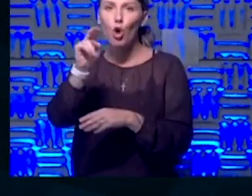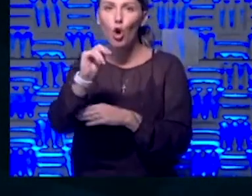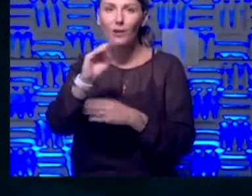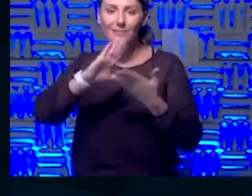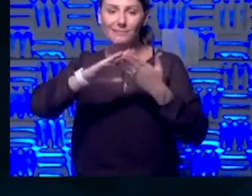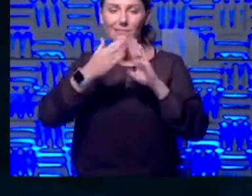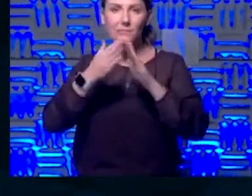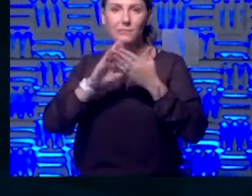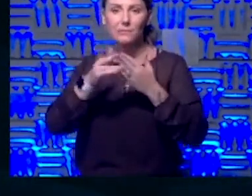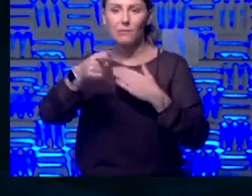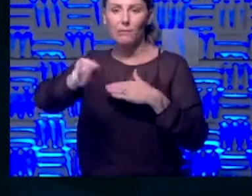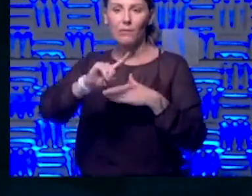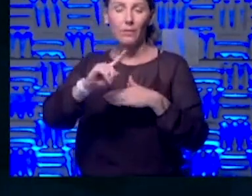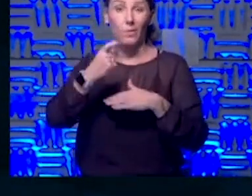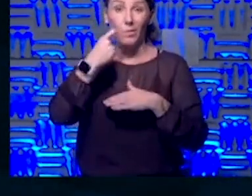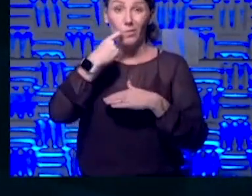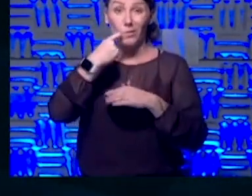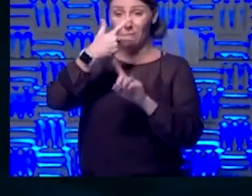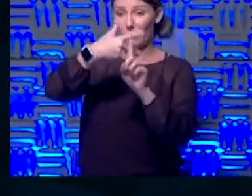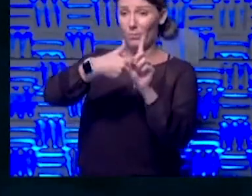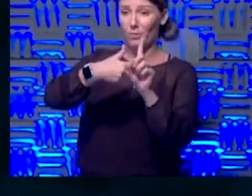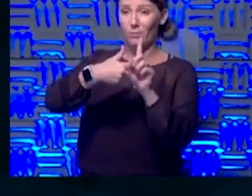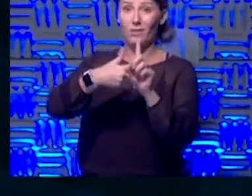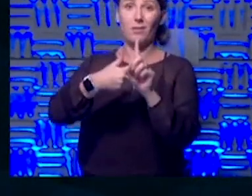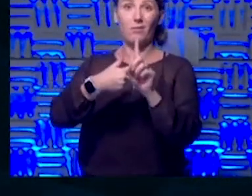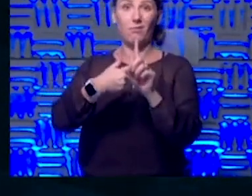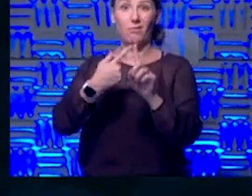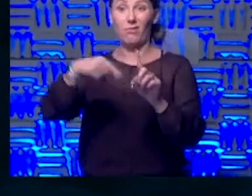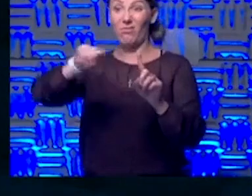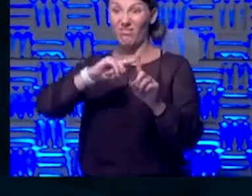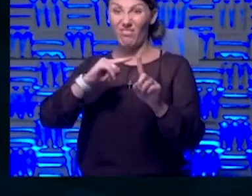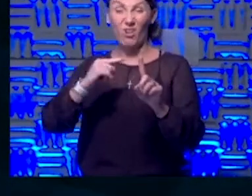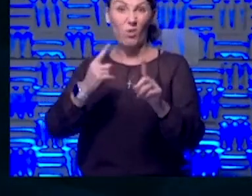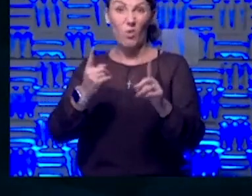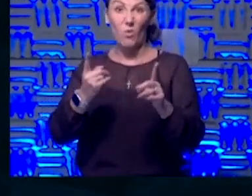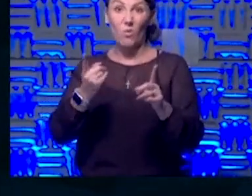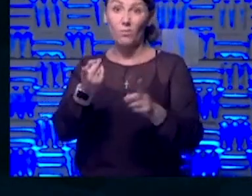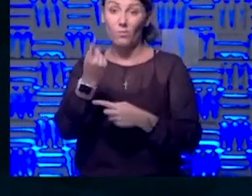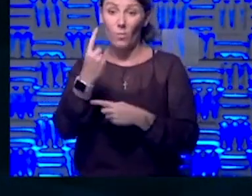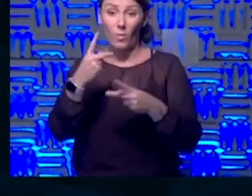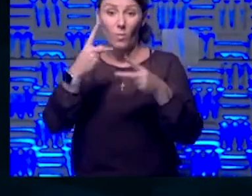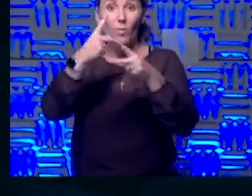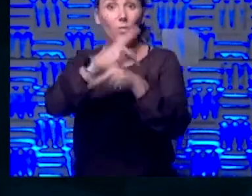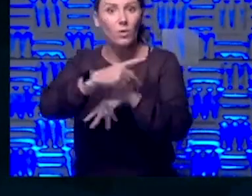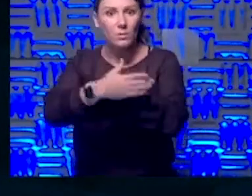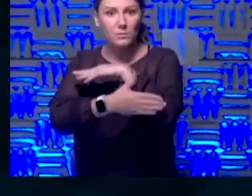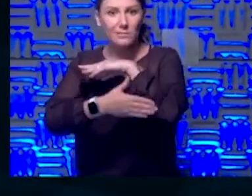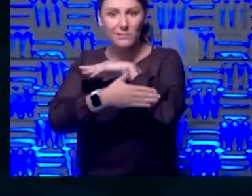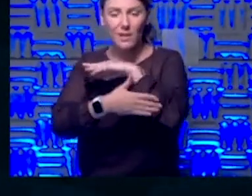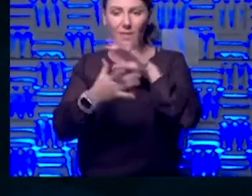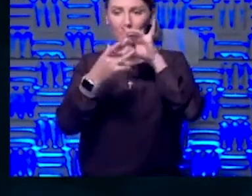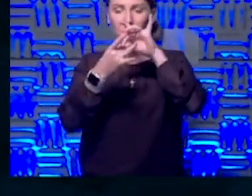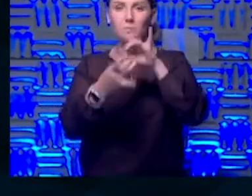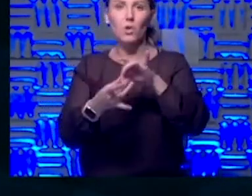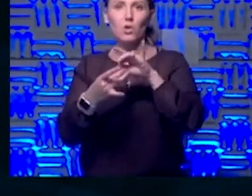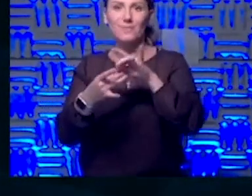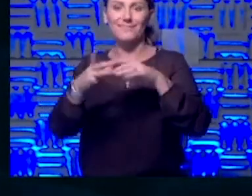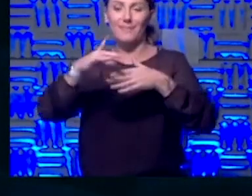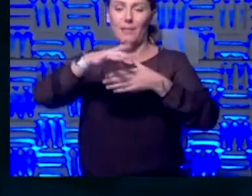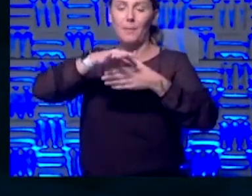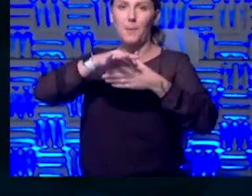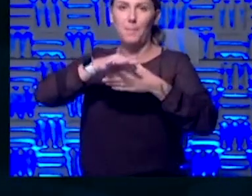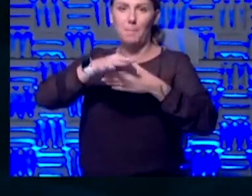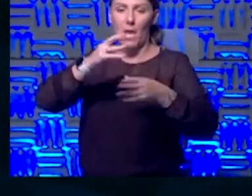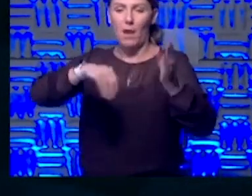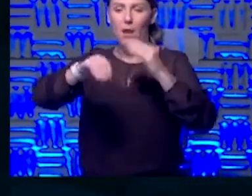Over the last three months, they've popped up of being one of the worst counties. Now that was mostly related to meatpacking plant outbreaks.